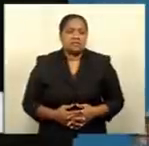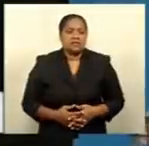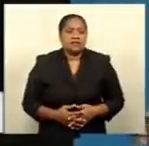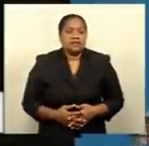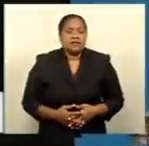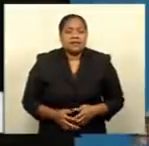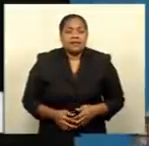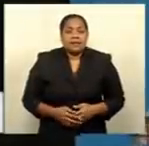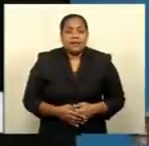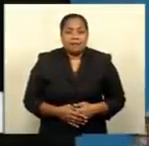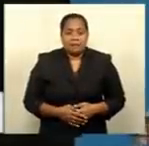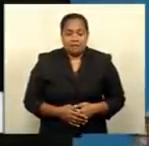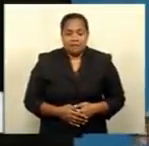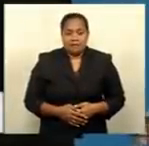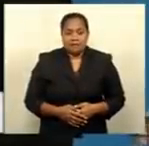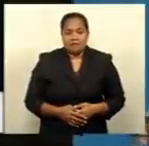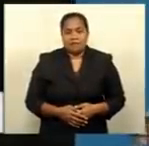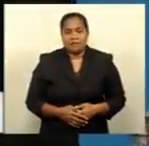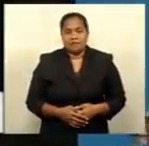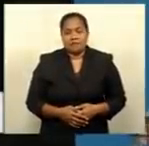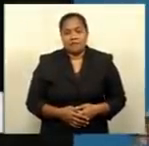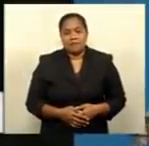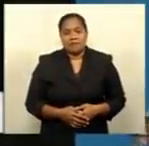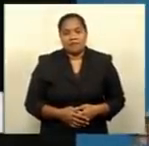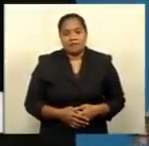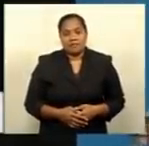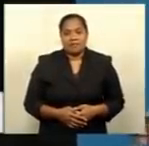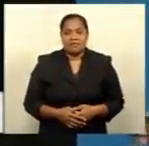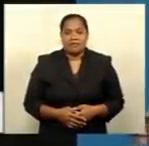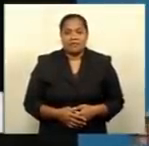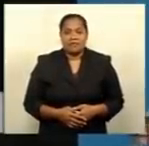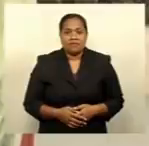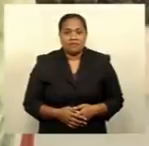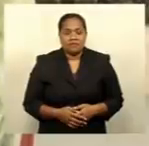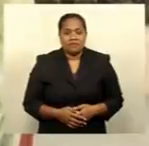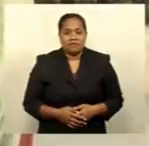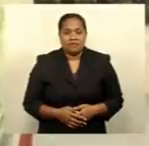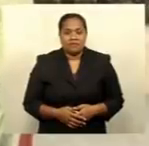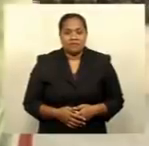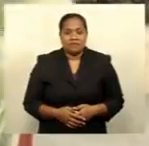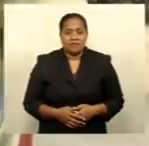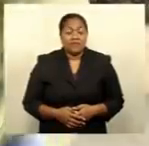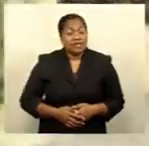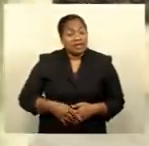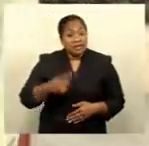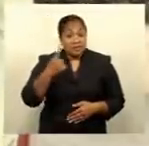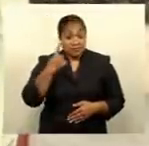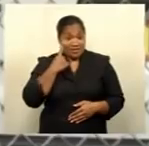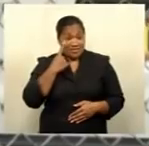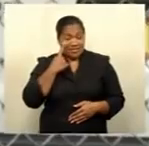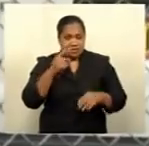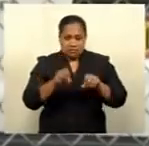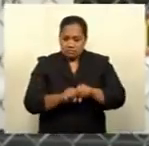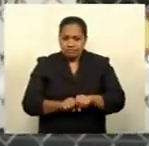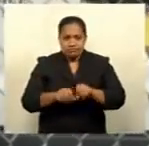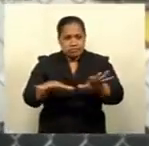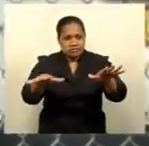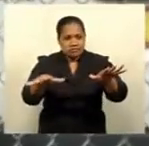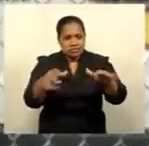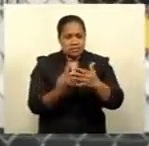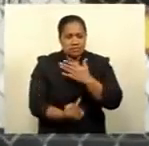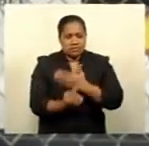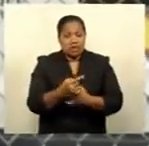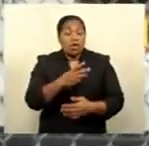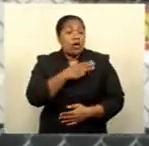situation in the Western Division is getting worse, as we are seeing an intensifying outbreak. The ministry has